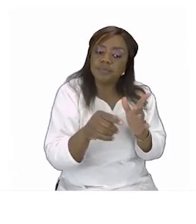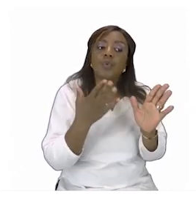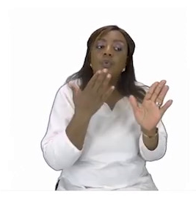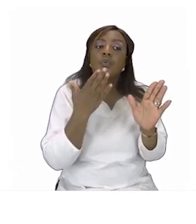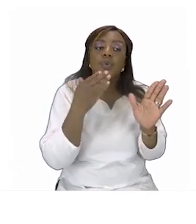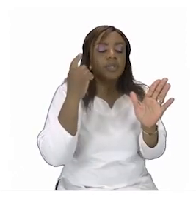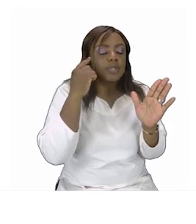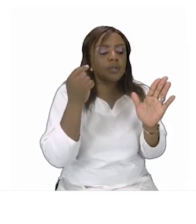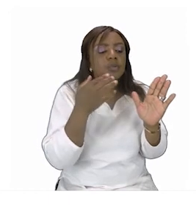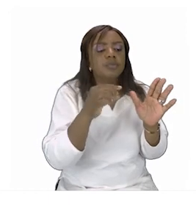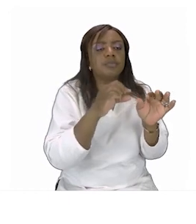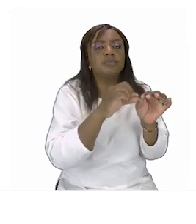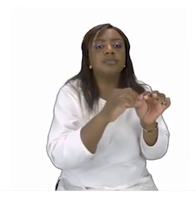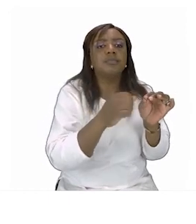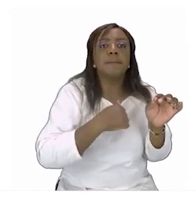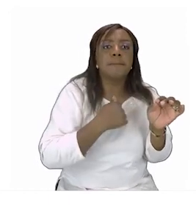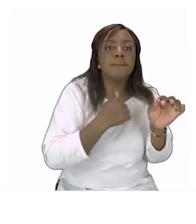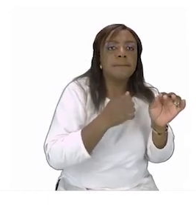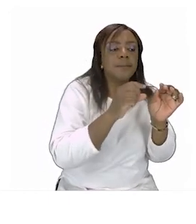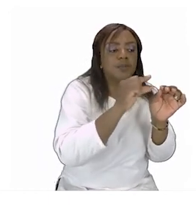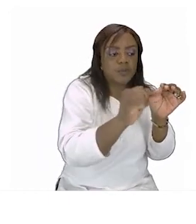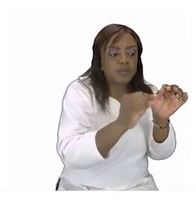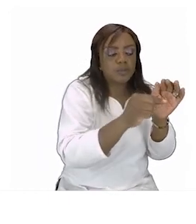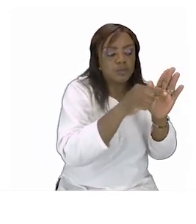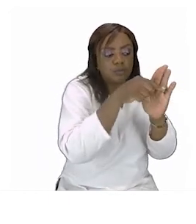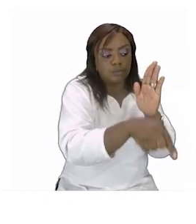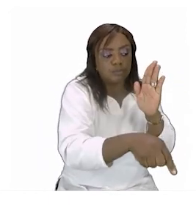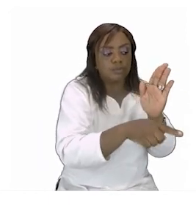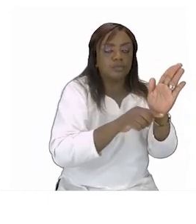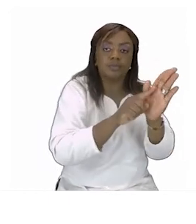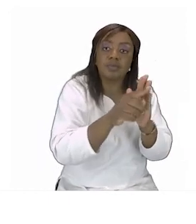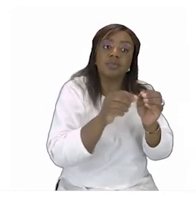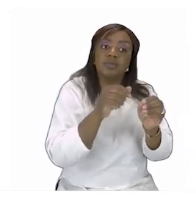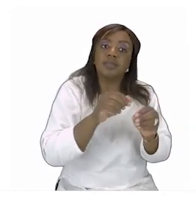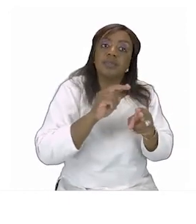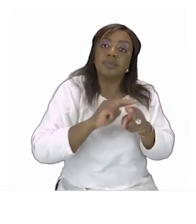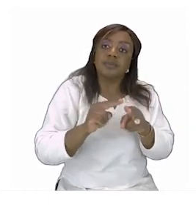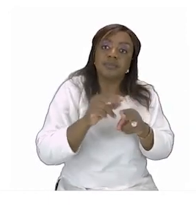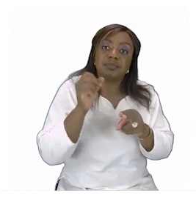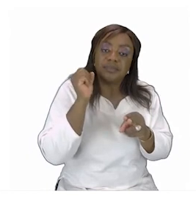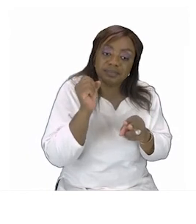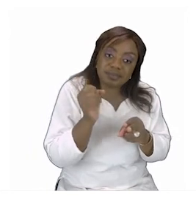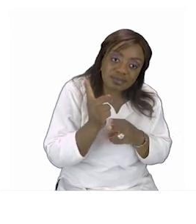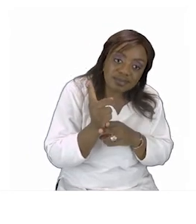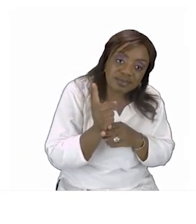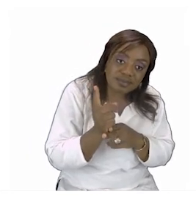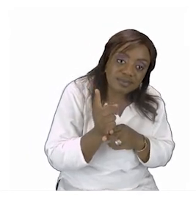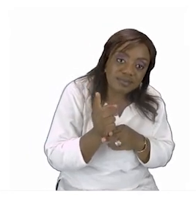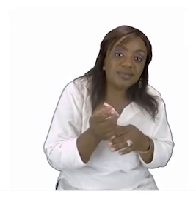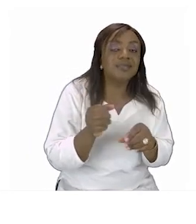is then you will not get the relationship very quickly in fact it might even be confusing